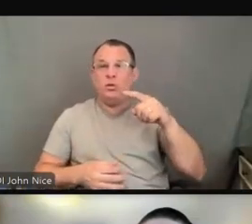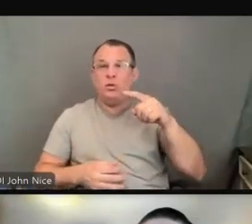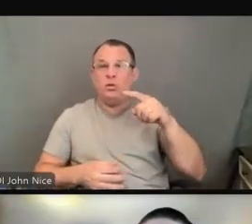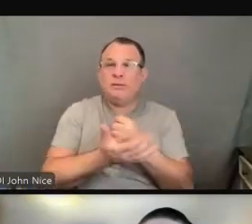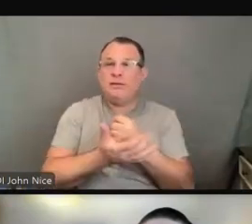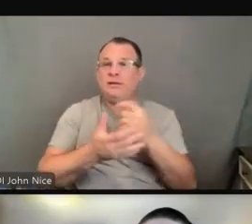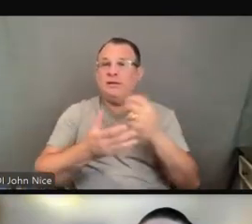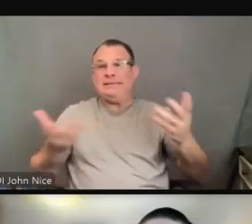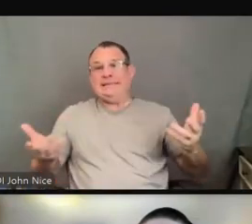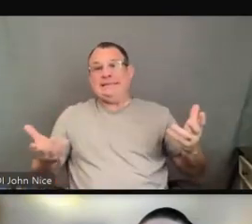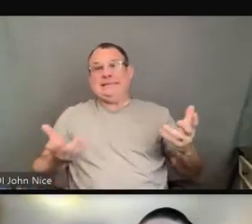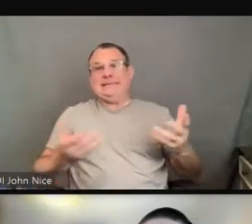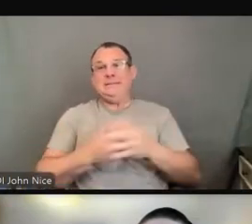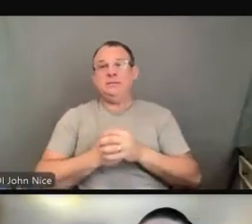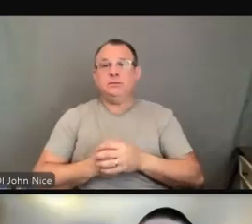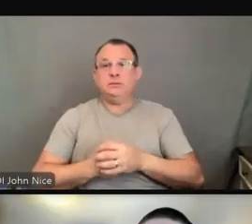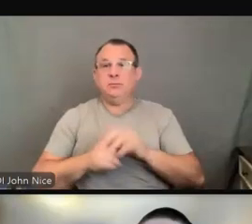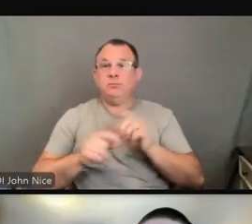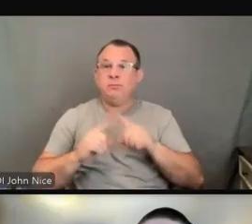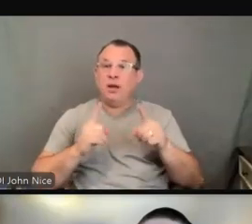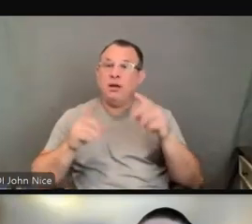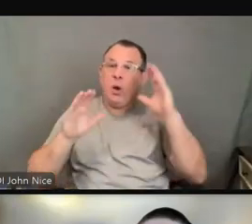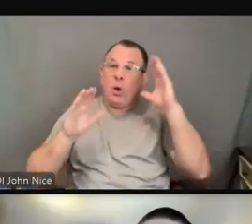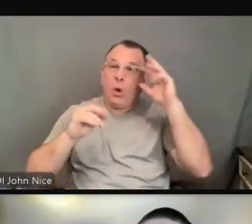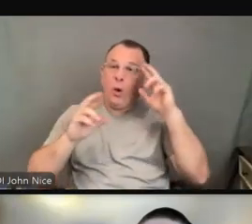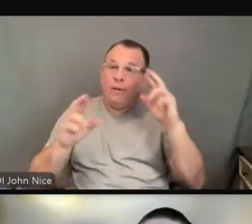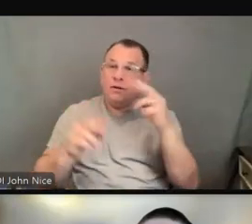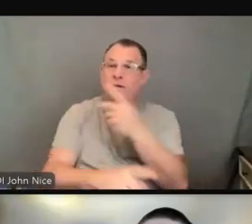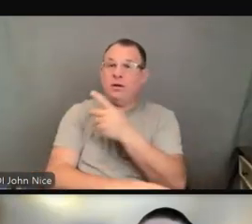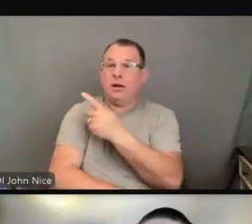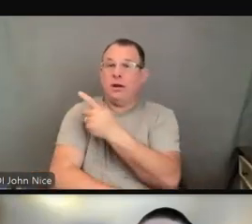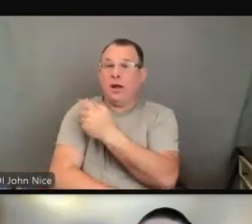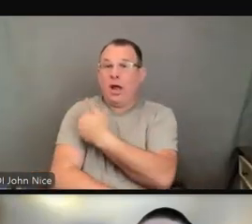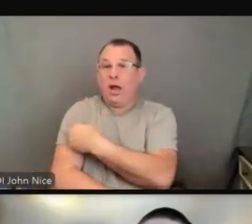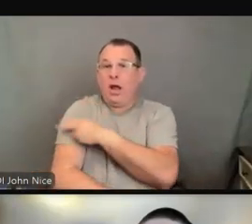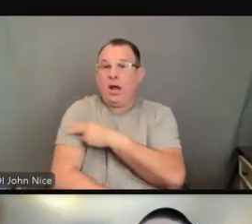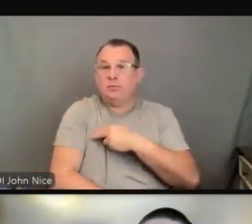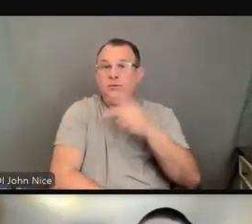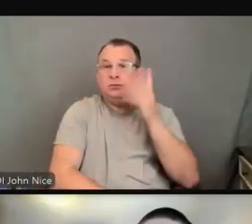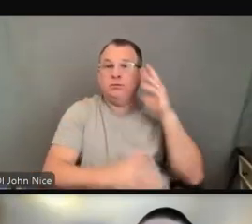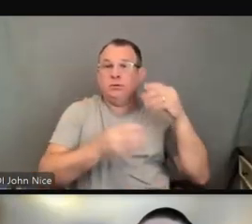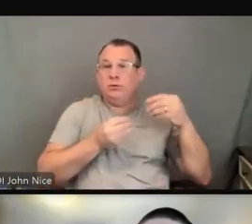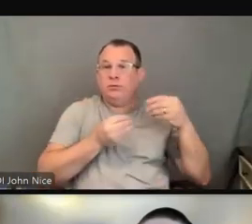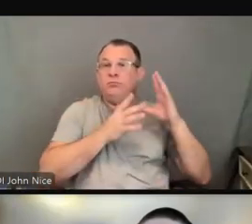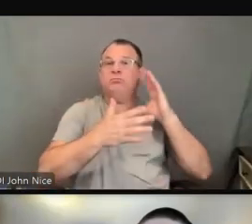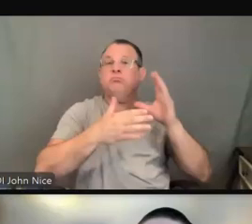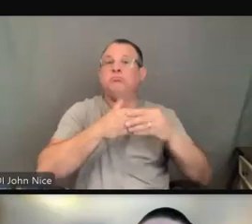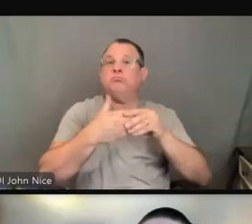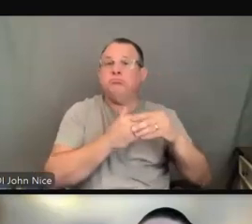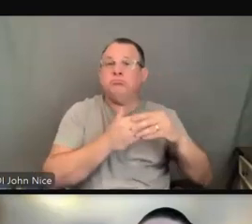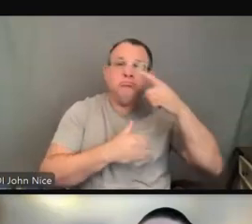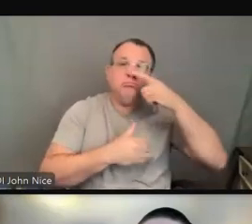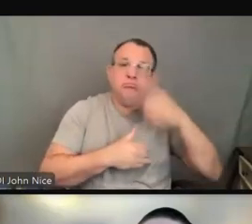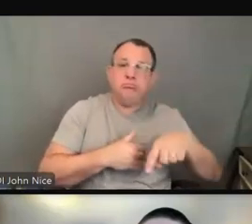the hospital or the provider can be nimble enough to look at what other aids and services